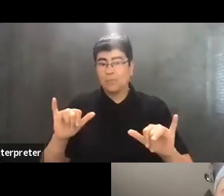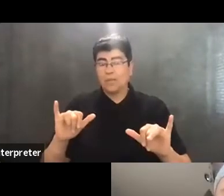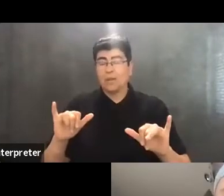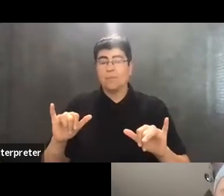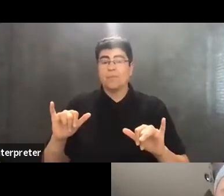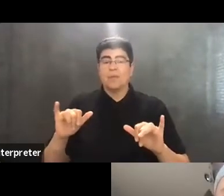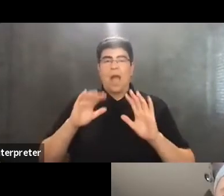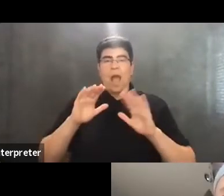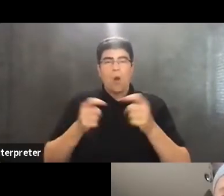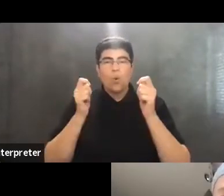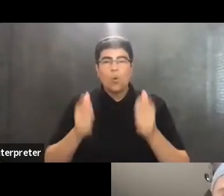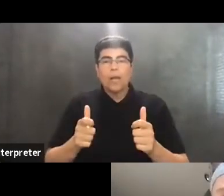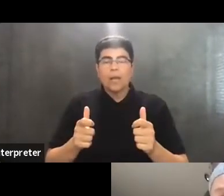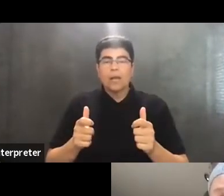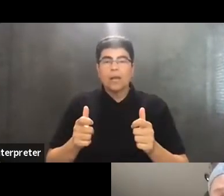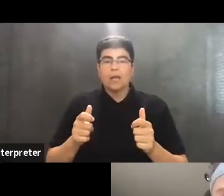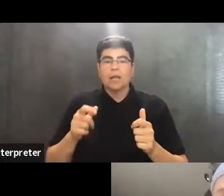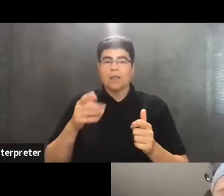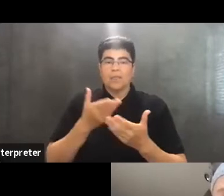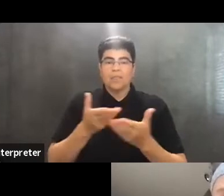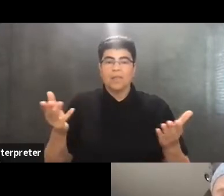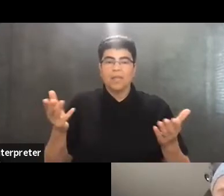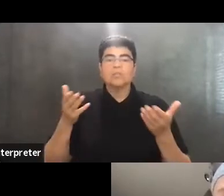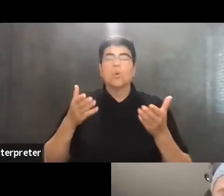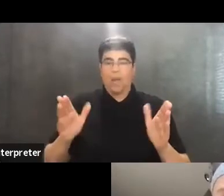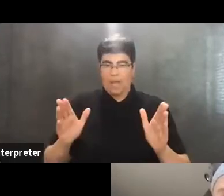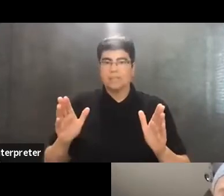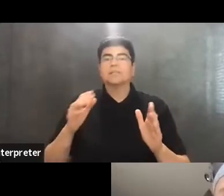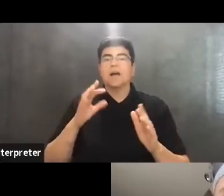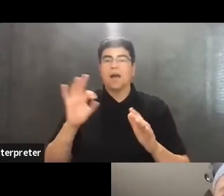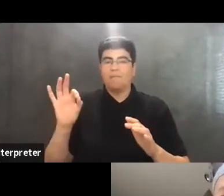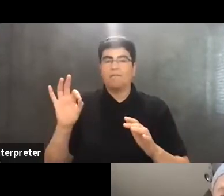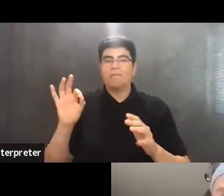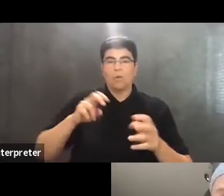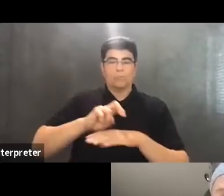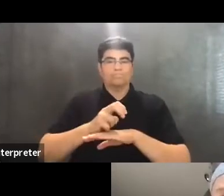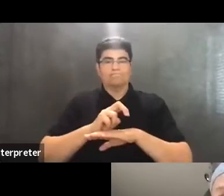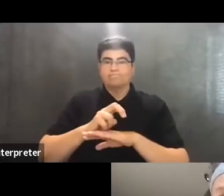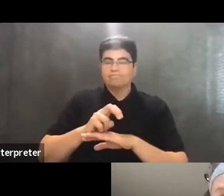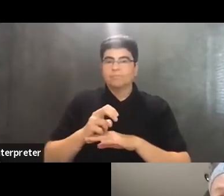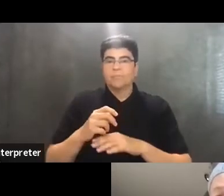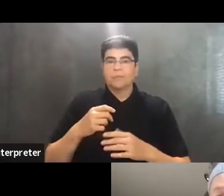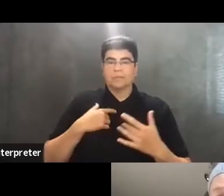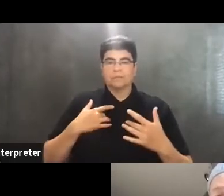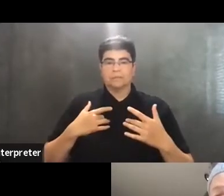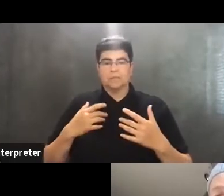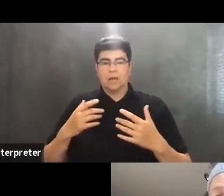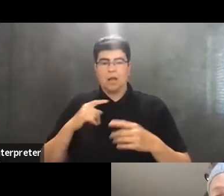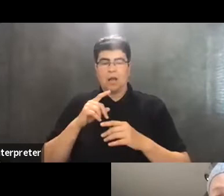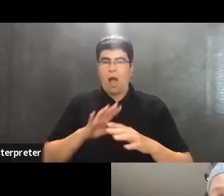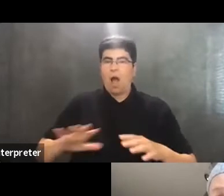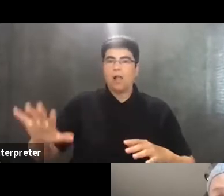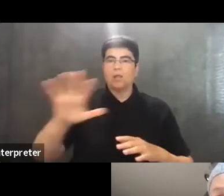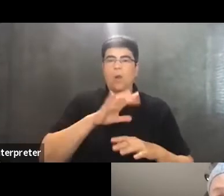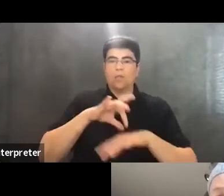how quickly these waves of restlessness are sweeping around the planet